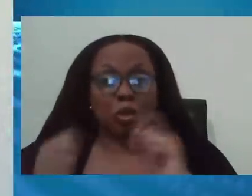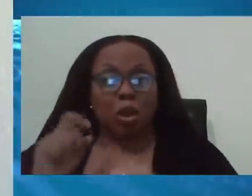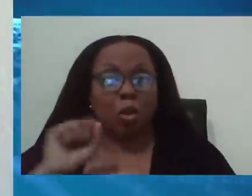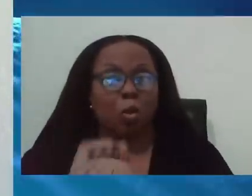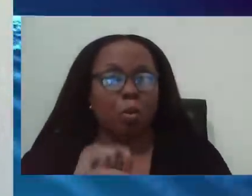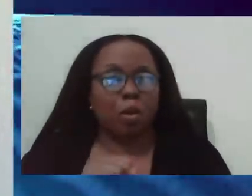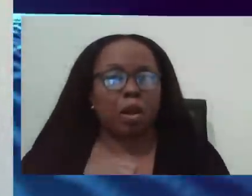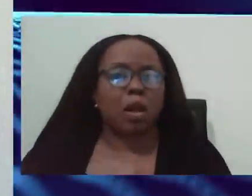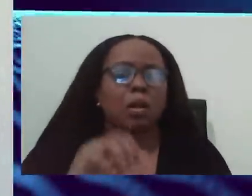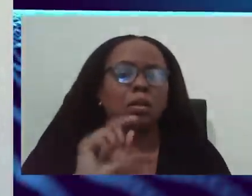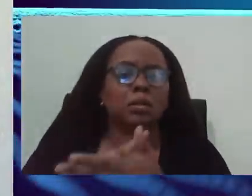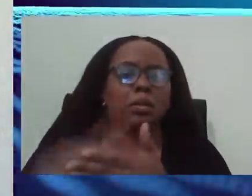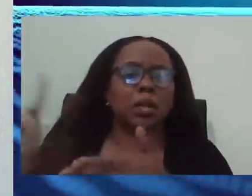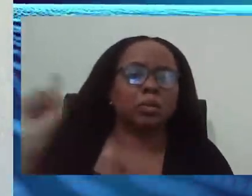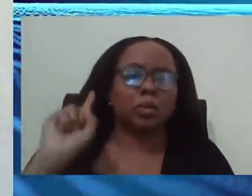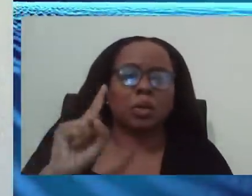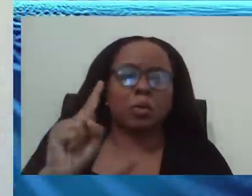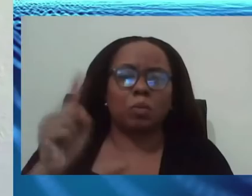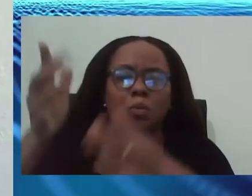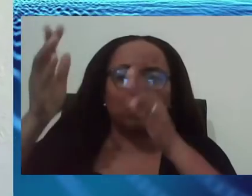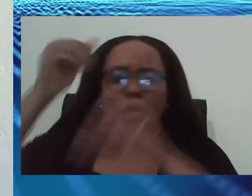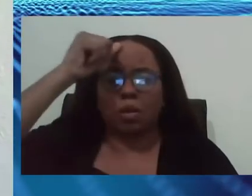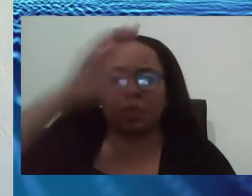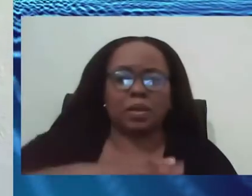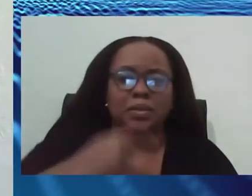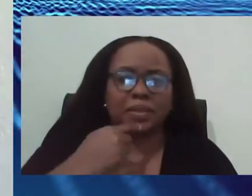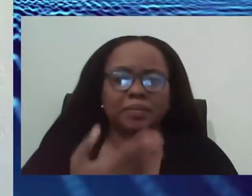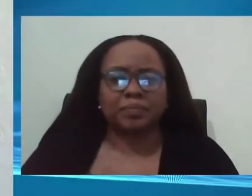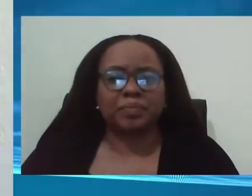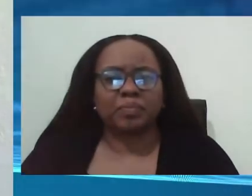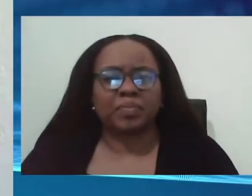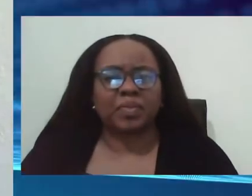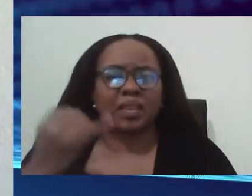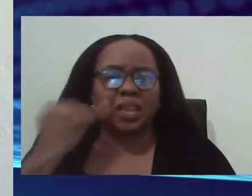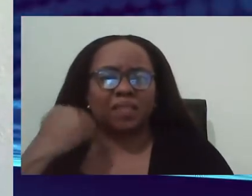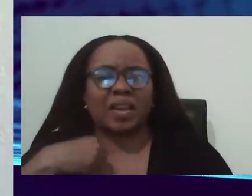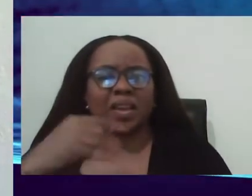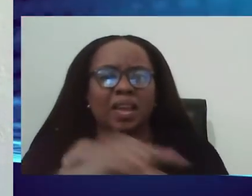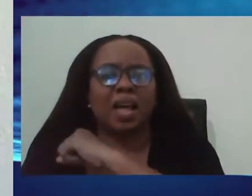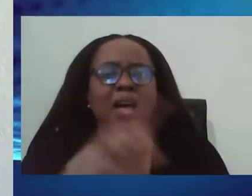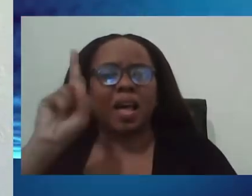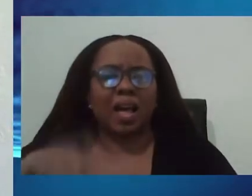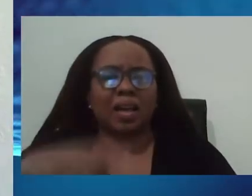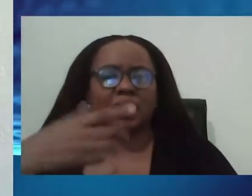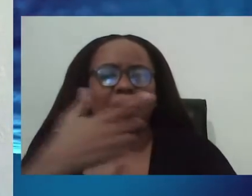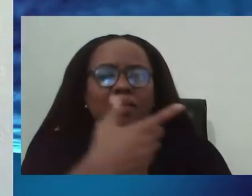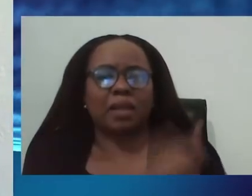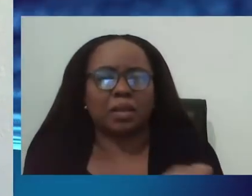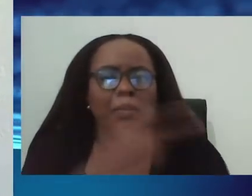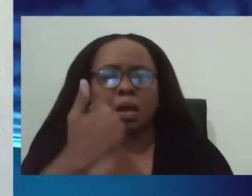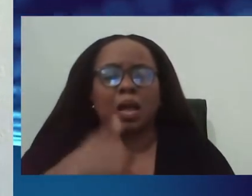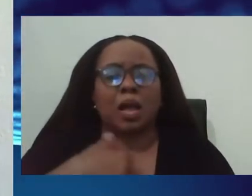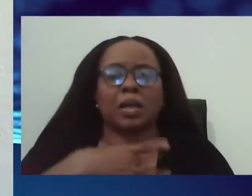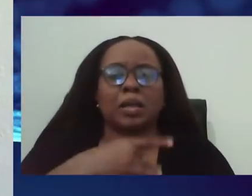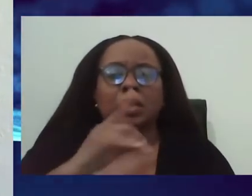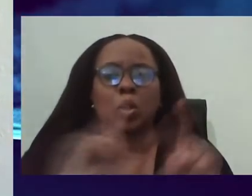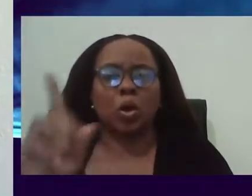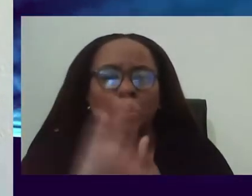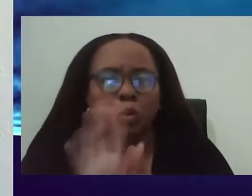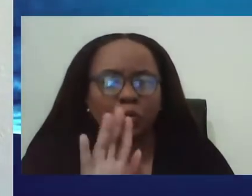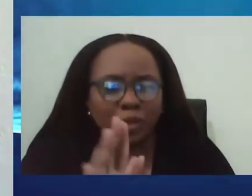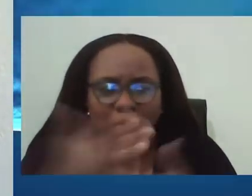guy told me last week, oh, you know, if I, if I was in Guyana, I would have had to get vaccinated because I like to go to movies. And you can't, or